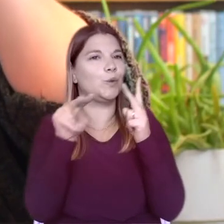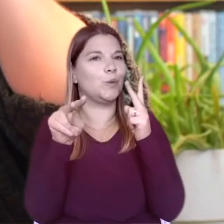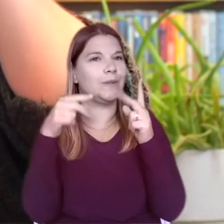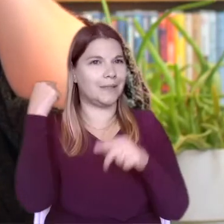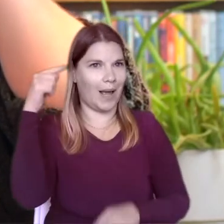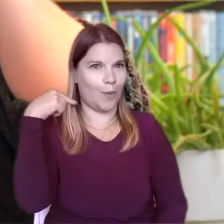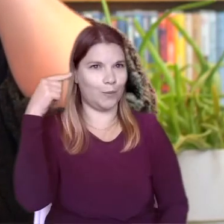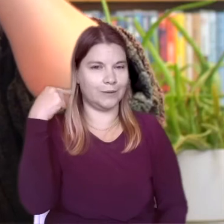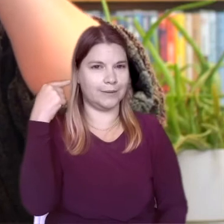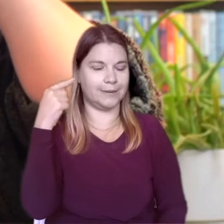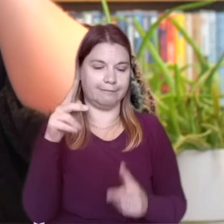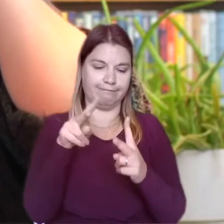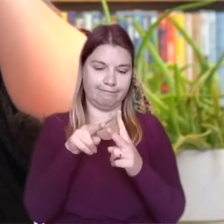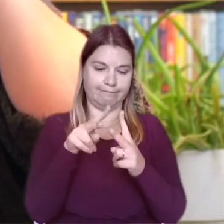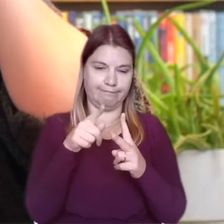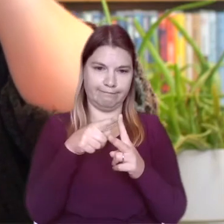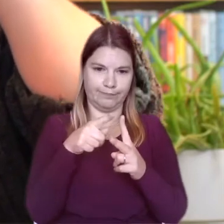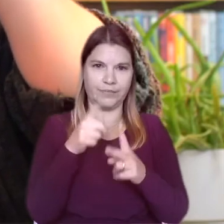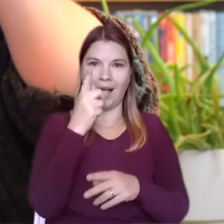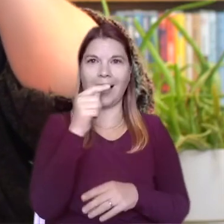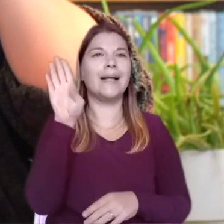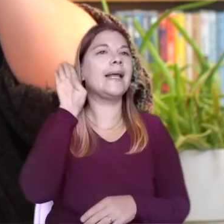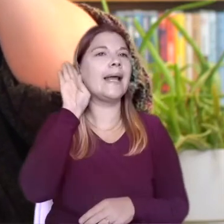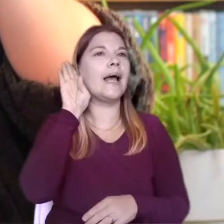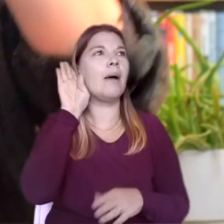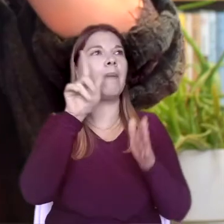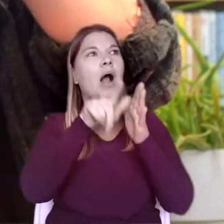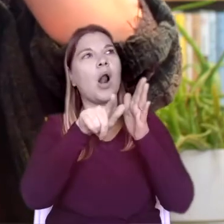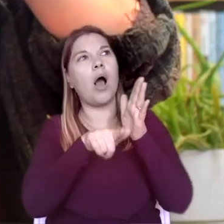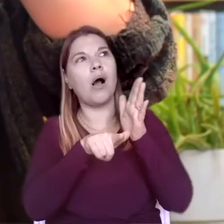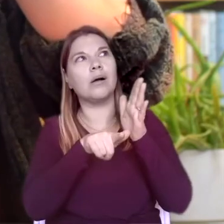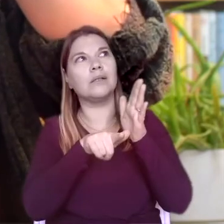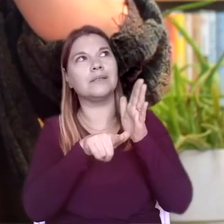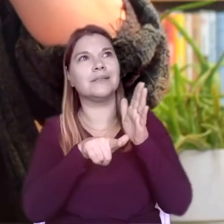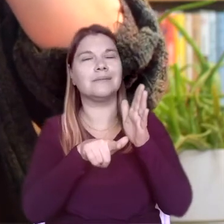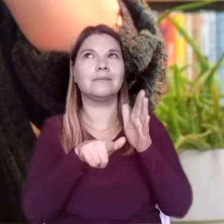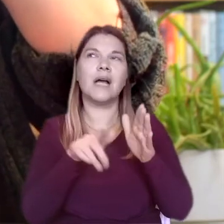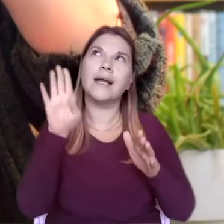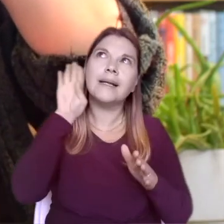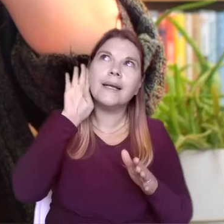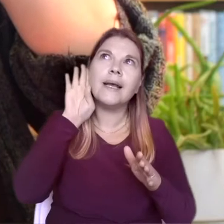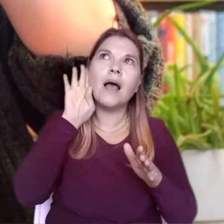I can hear the ticking of my clock. I can hear the birds singing.